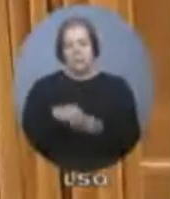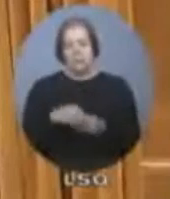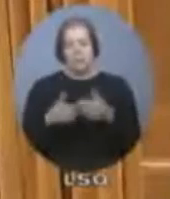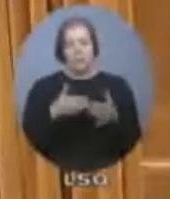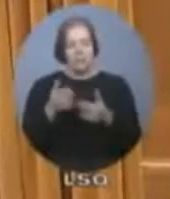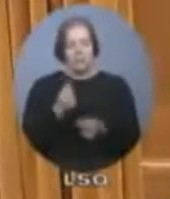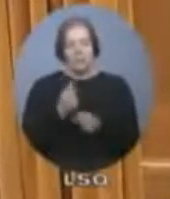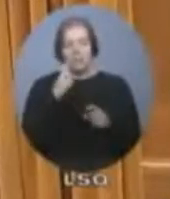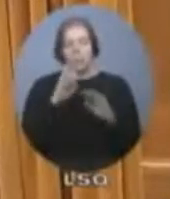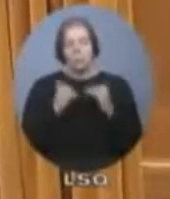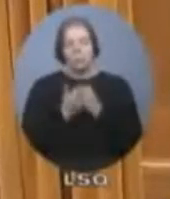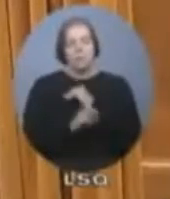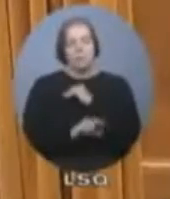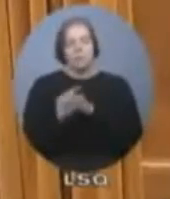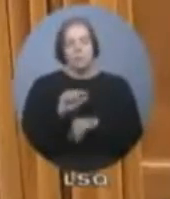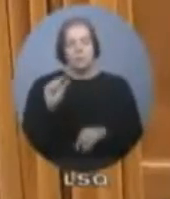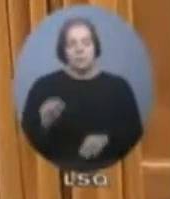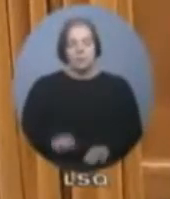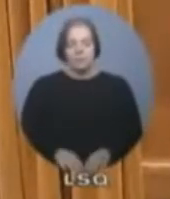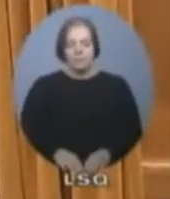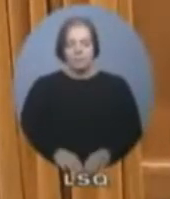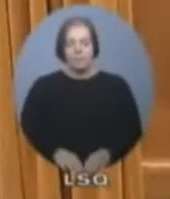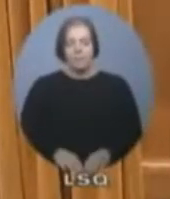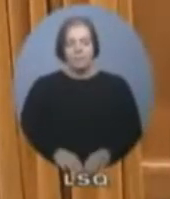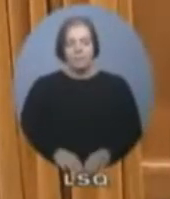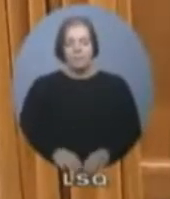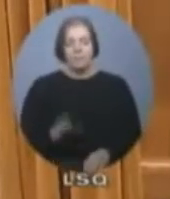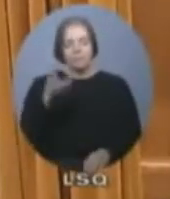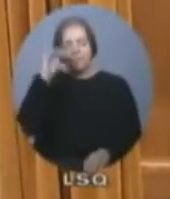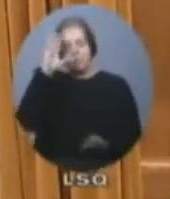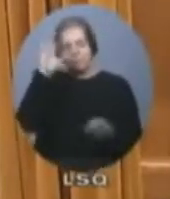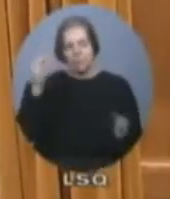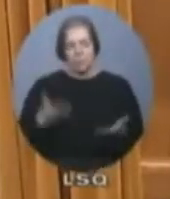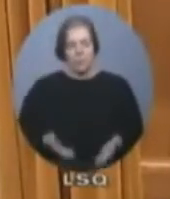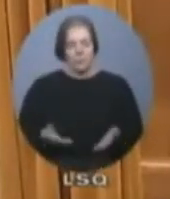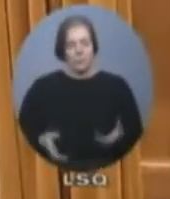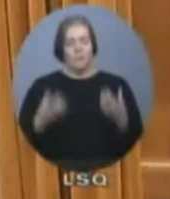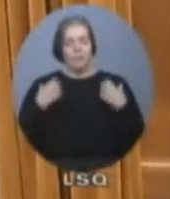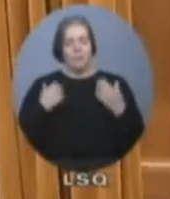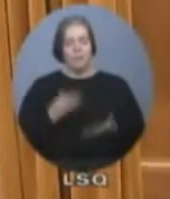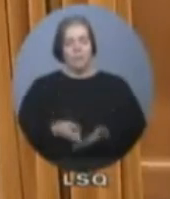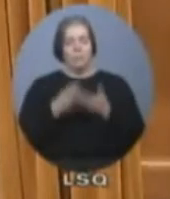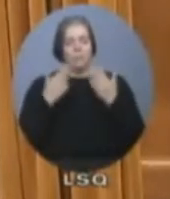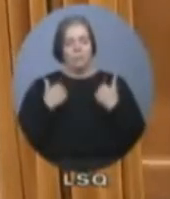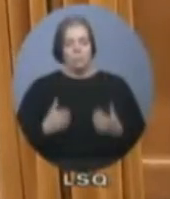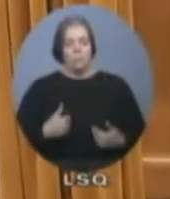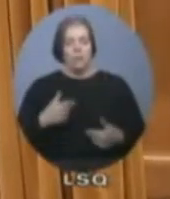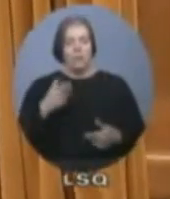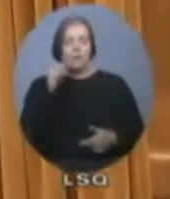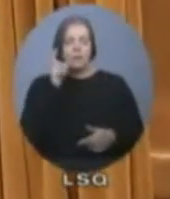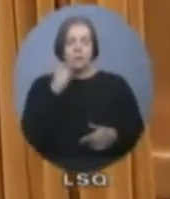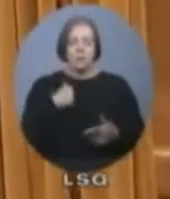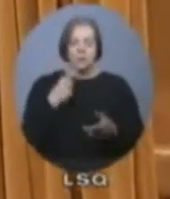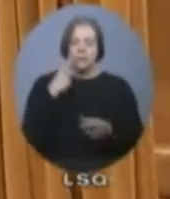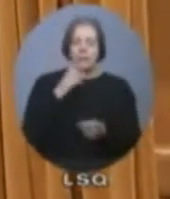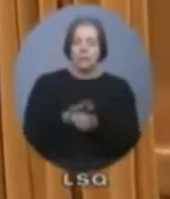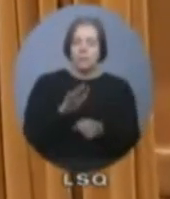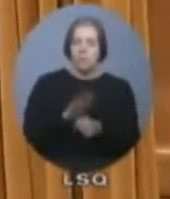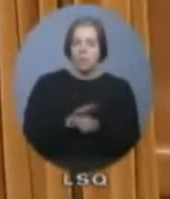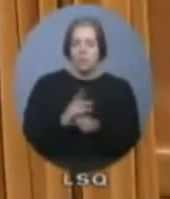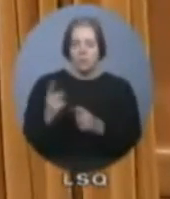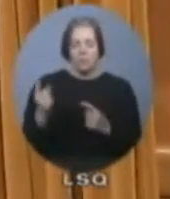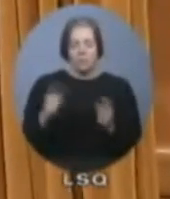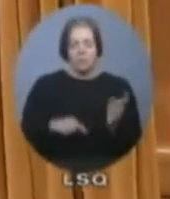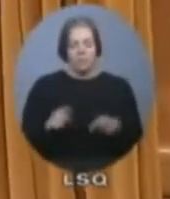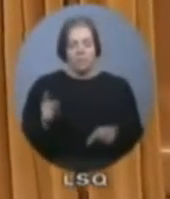Mr. Speaker, today at the Human Resources Committee, we heard from witnesses on the Eliminating Entitlements for Prisoners Act.